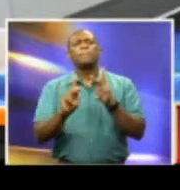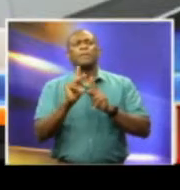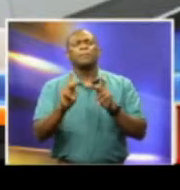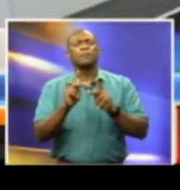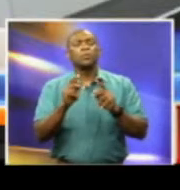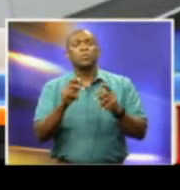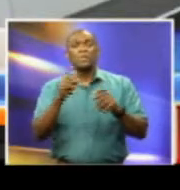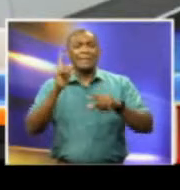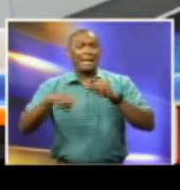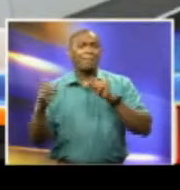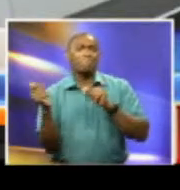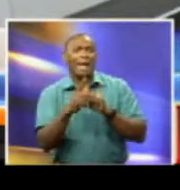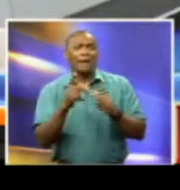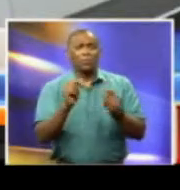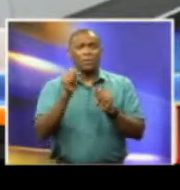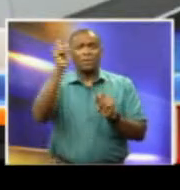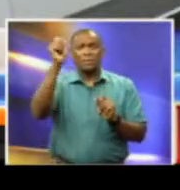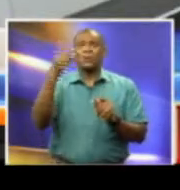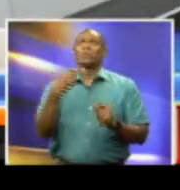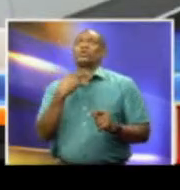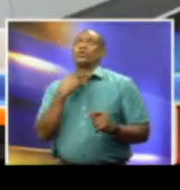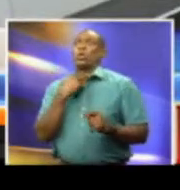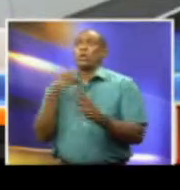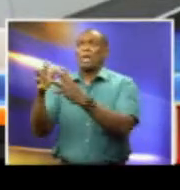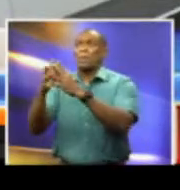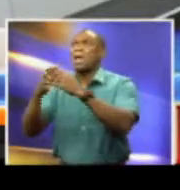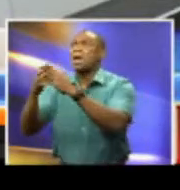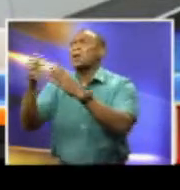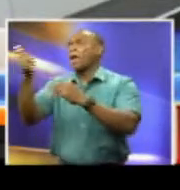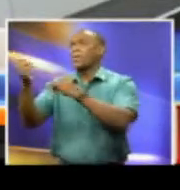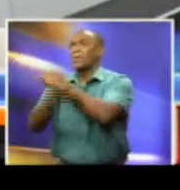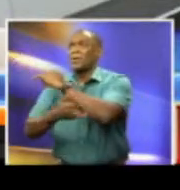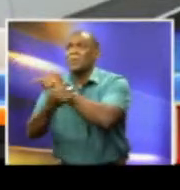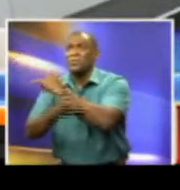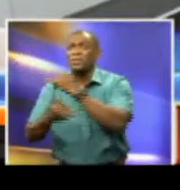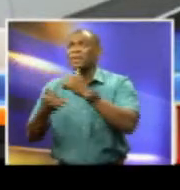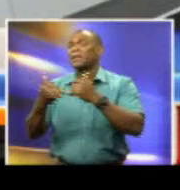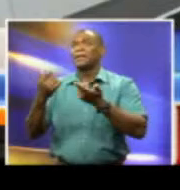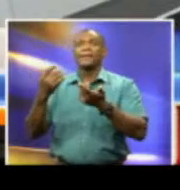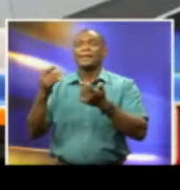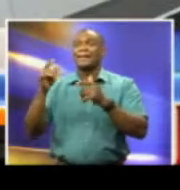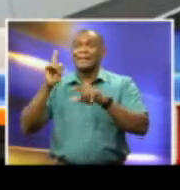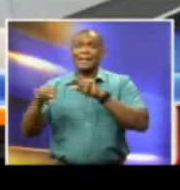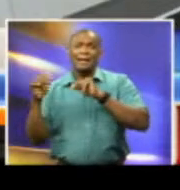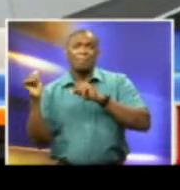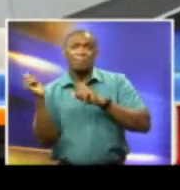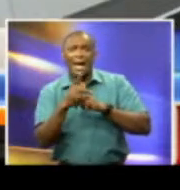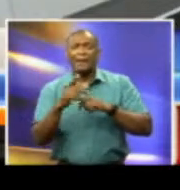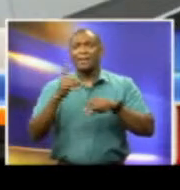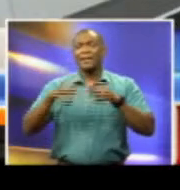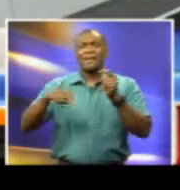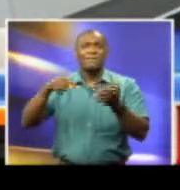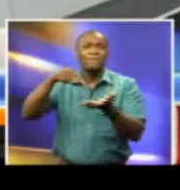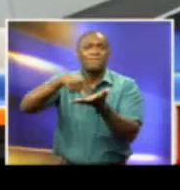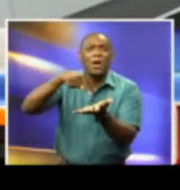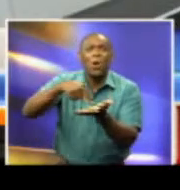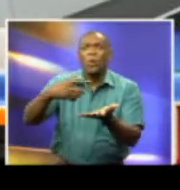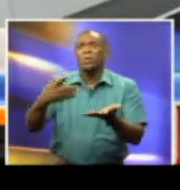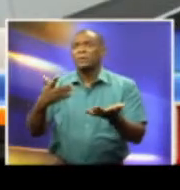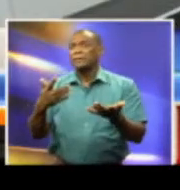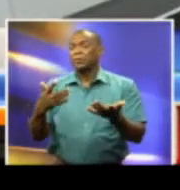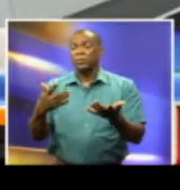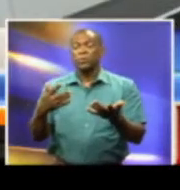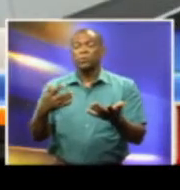relation to living accommodations, not being able to vote, and not knowing when they'd be able to return home. Butler Hunt notes the terror